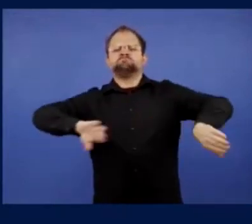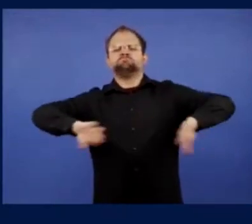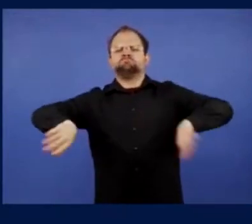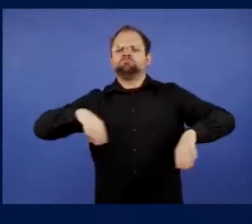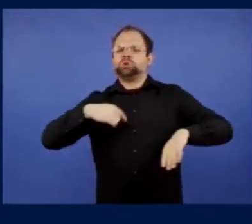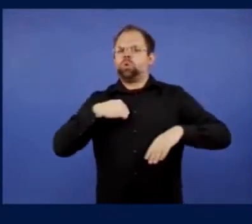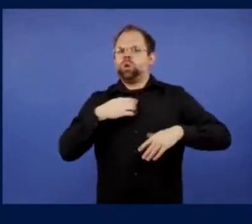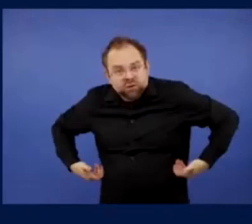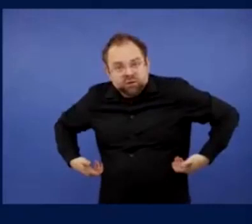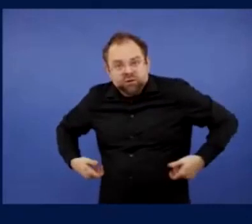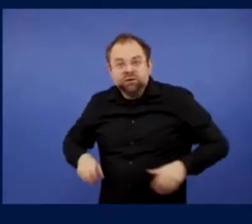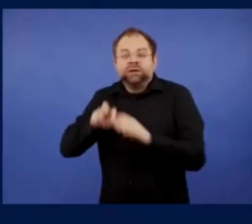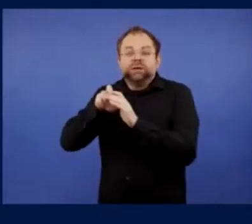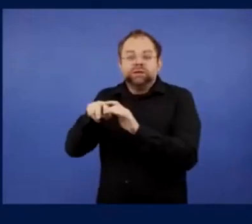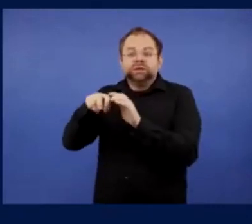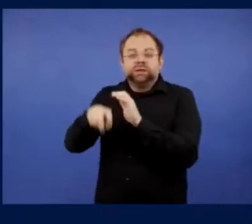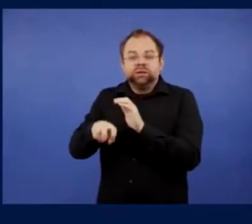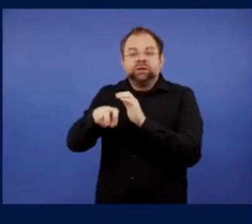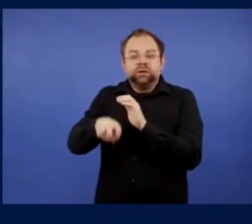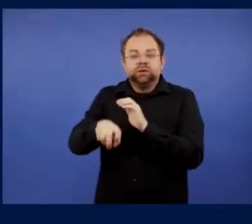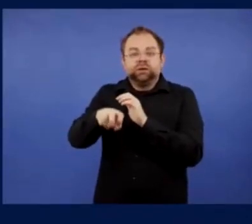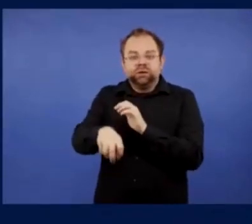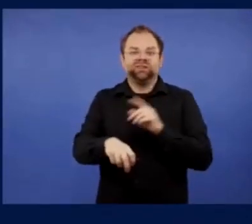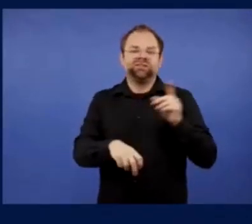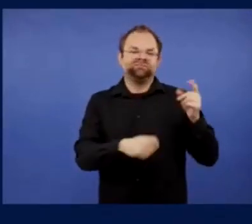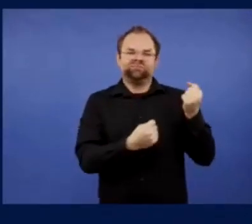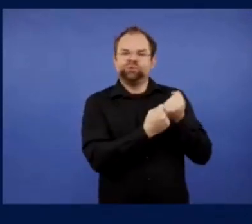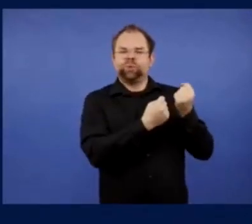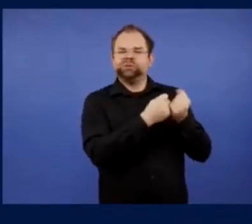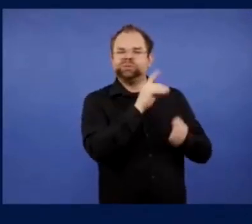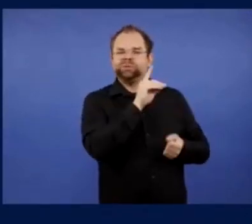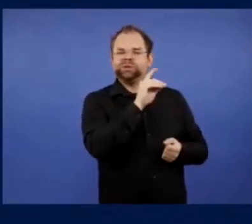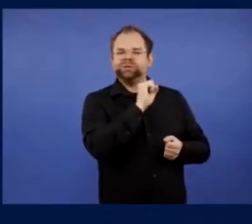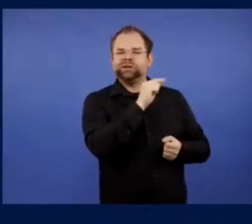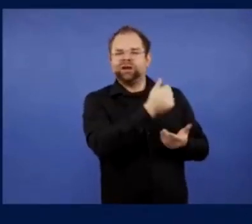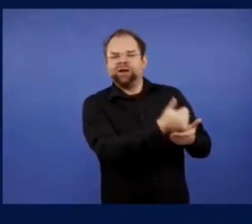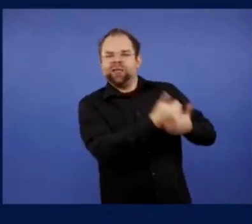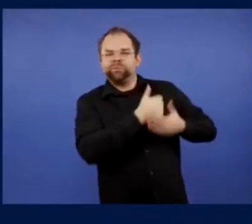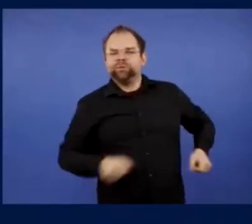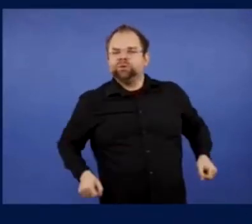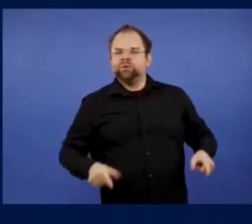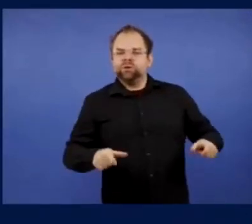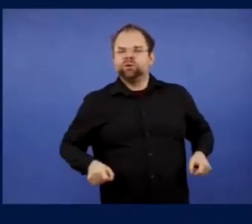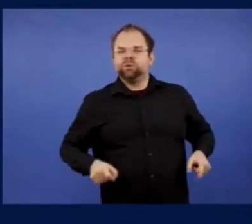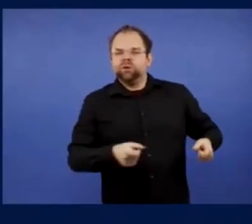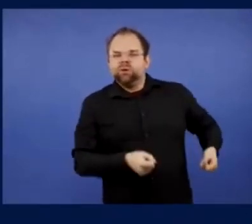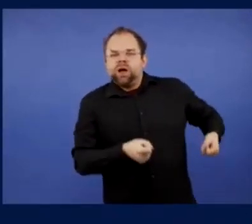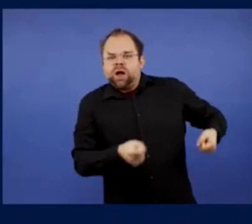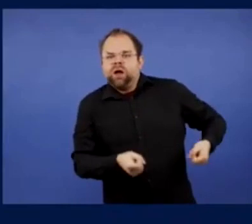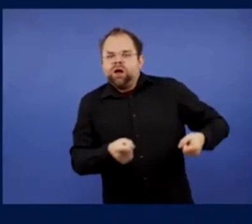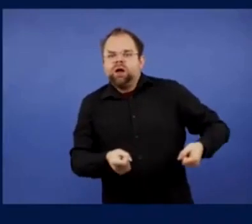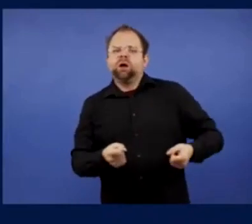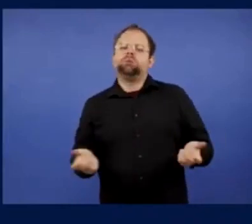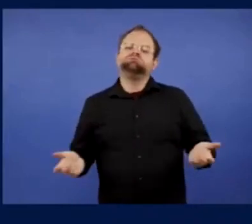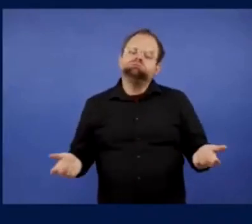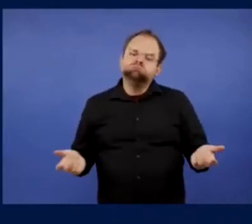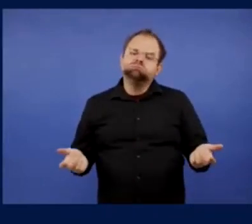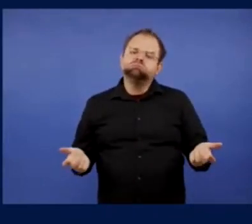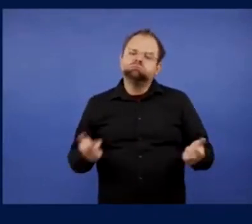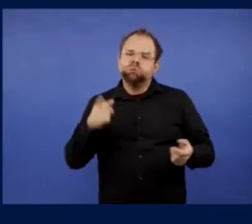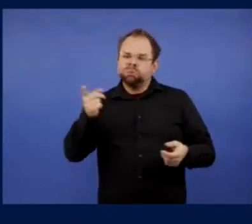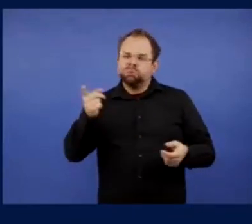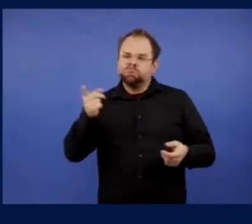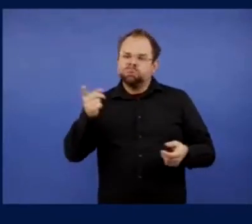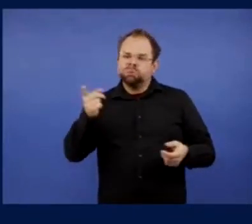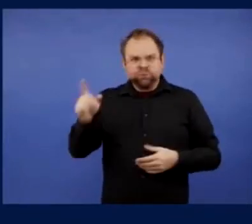Metro, no ecstatic thing, just obstructive view. Apart from our SLO, Yonah Shiribi, she